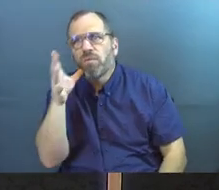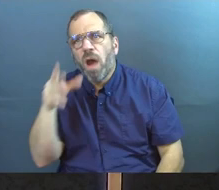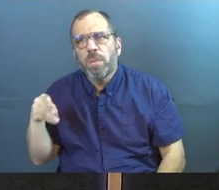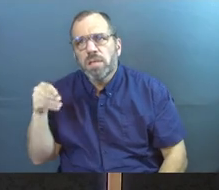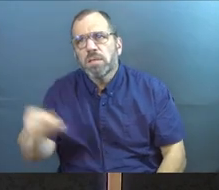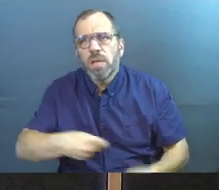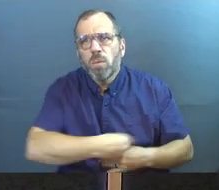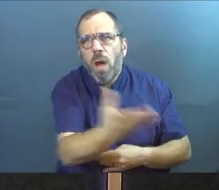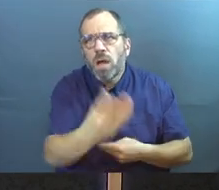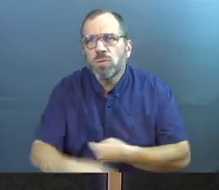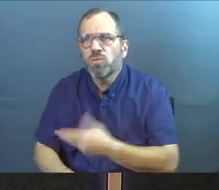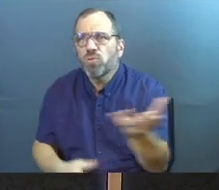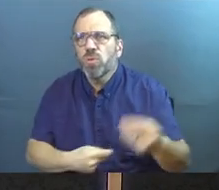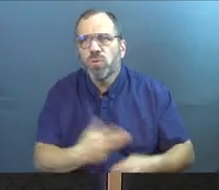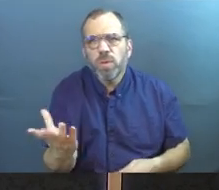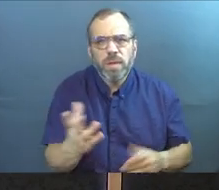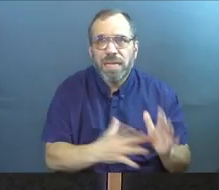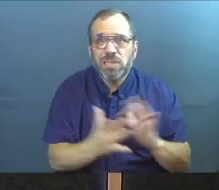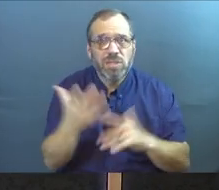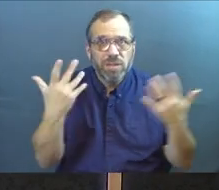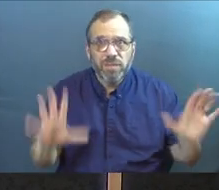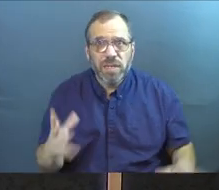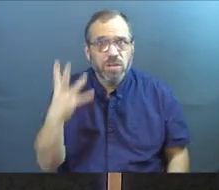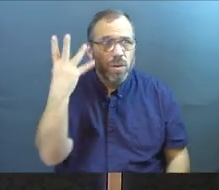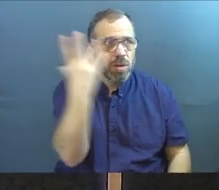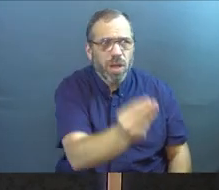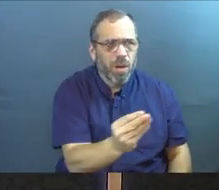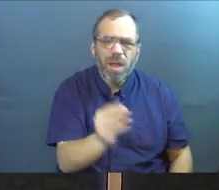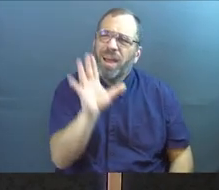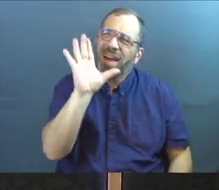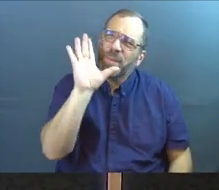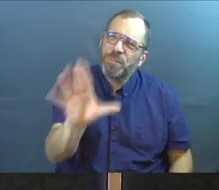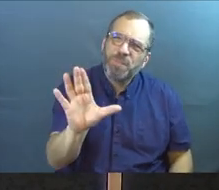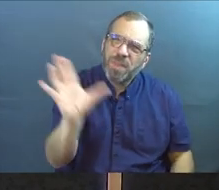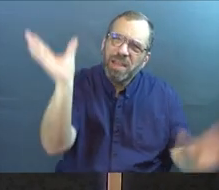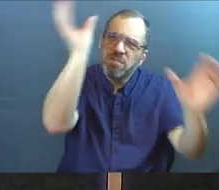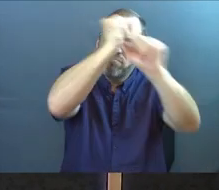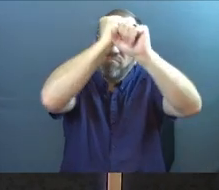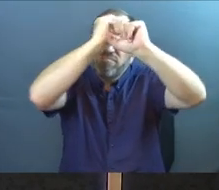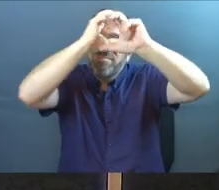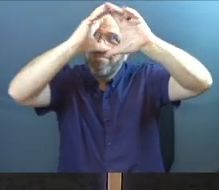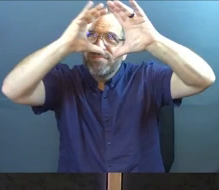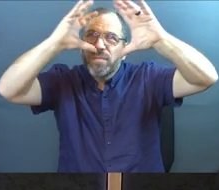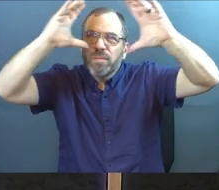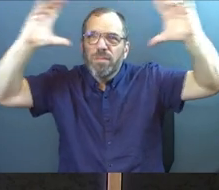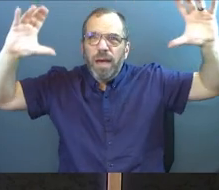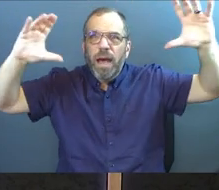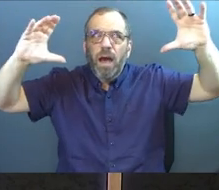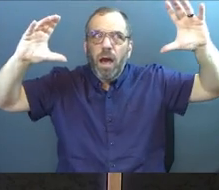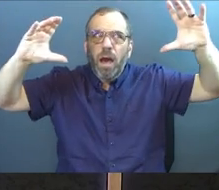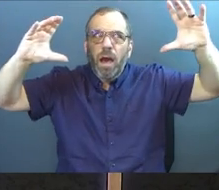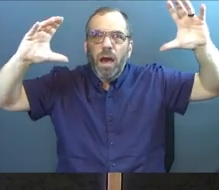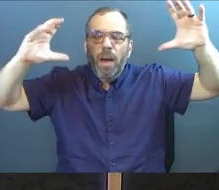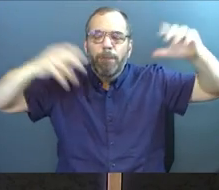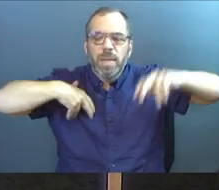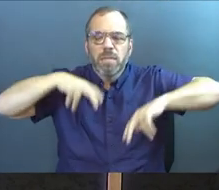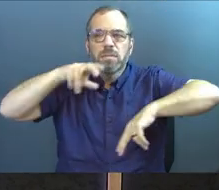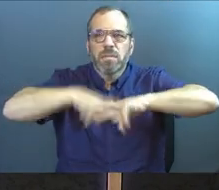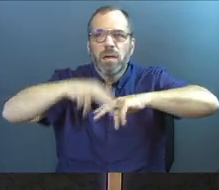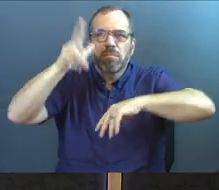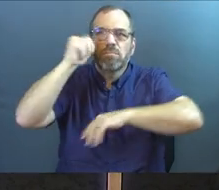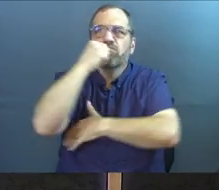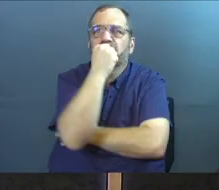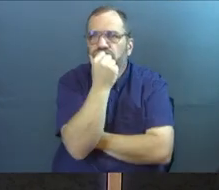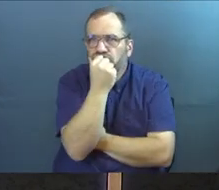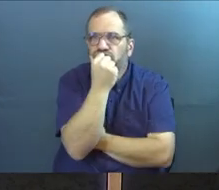and then Jesus was done, and he moved on. And you've got to get your imagination into that space of, like, being a person sitting there and